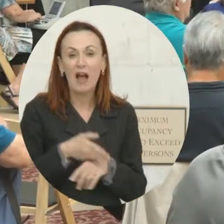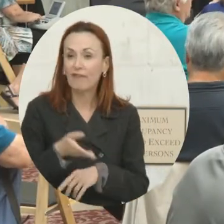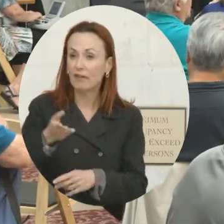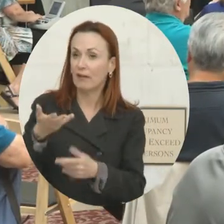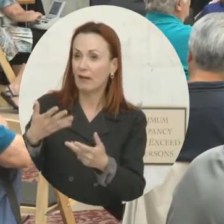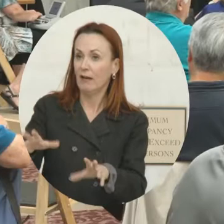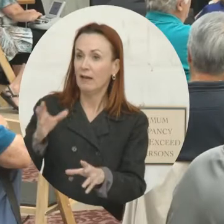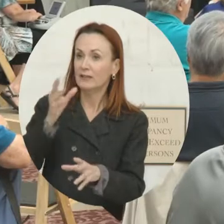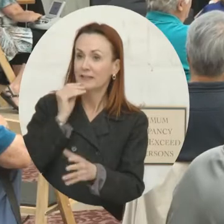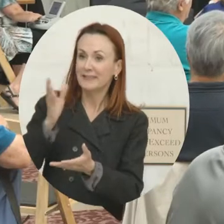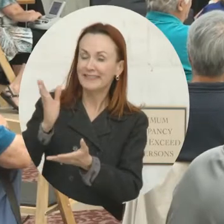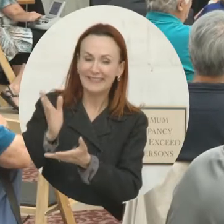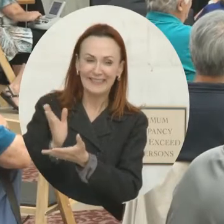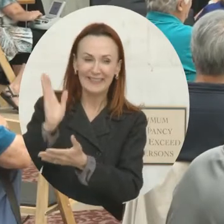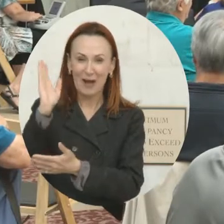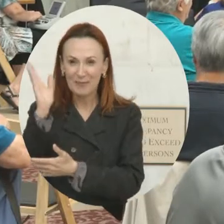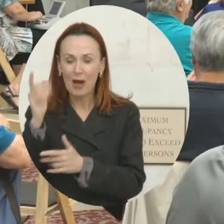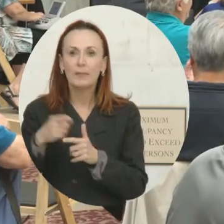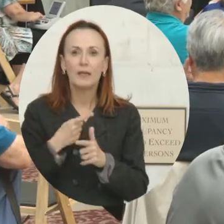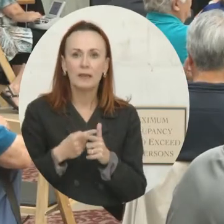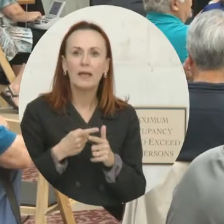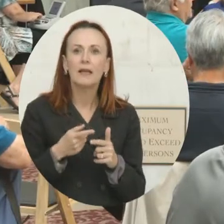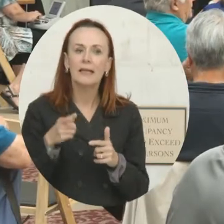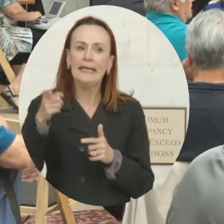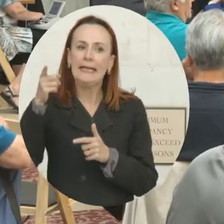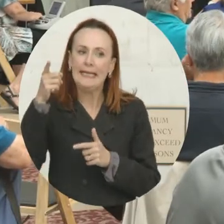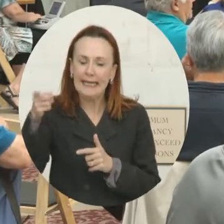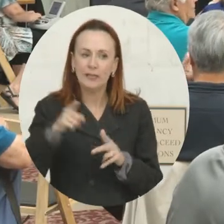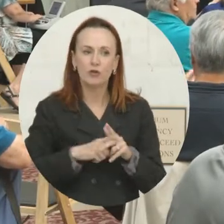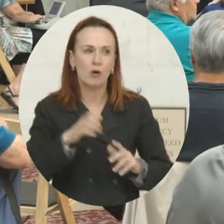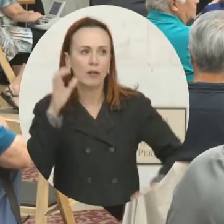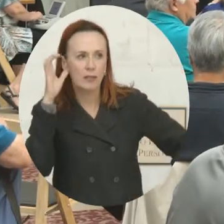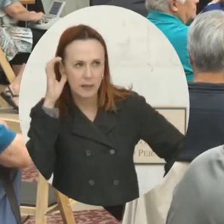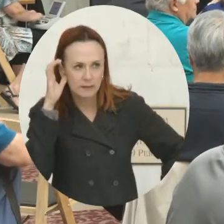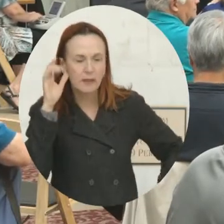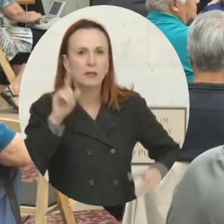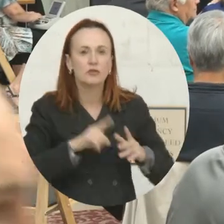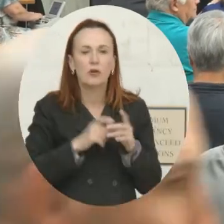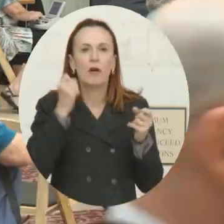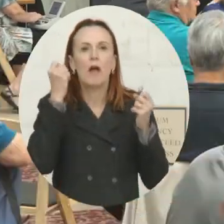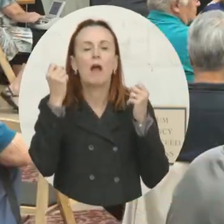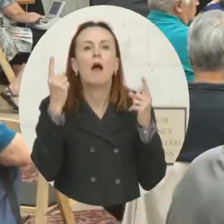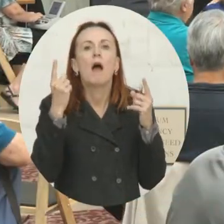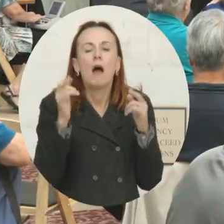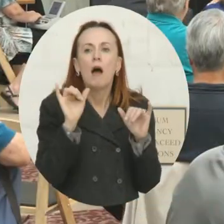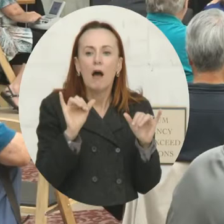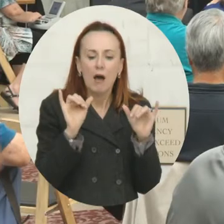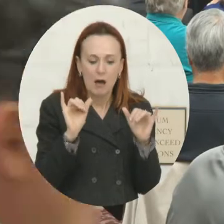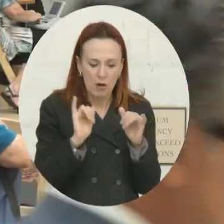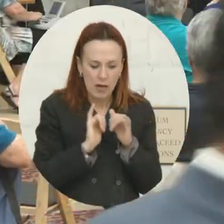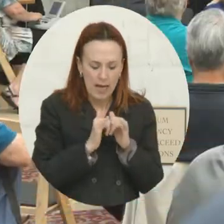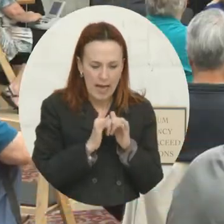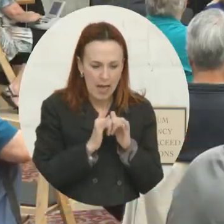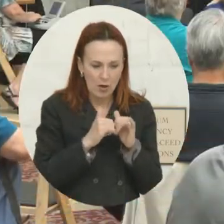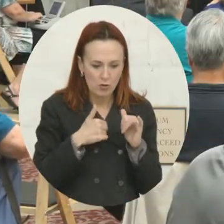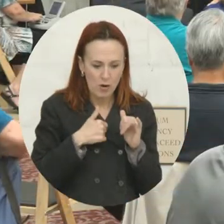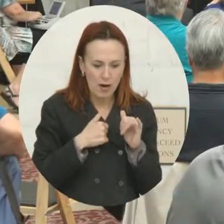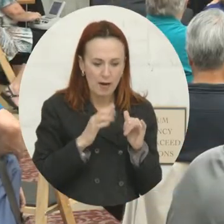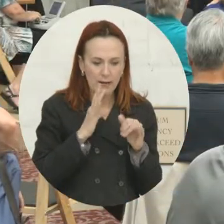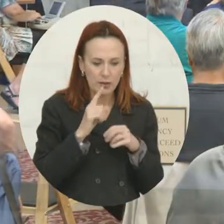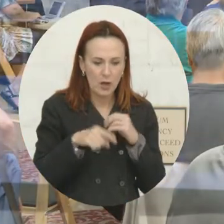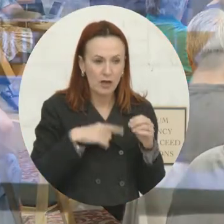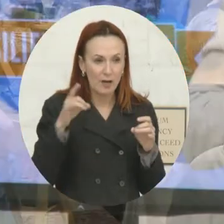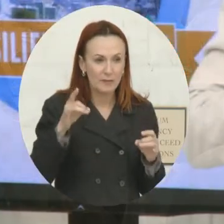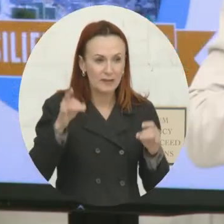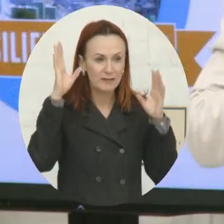talking, he started listening. He started to understand, how can I talk about disaster preparedness when I have